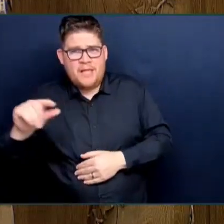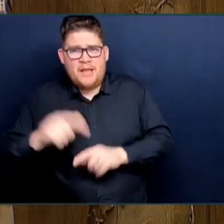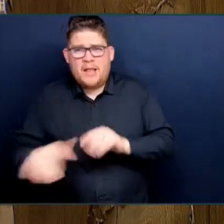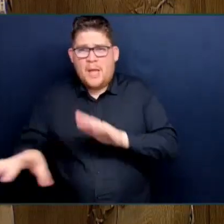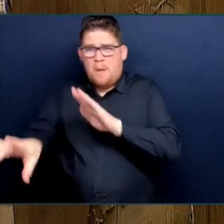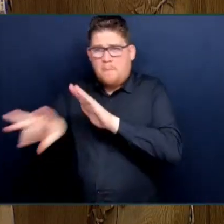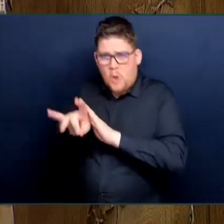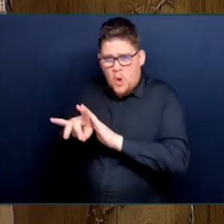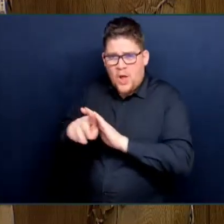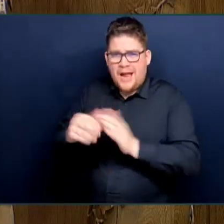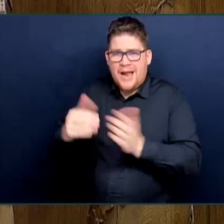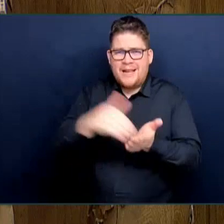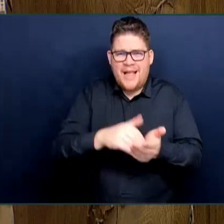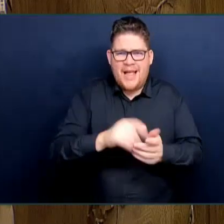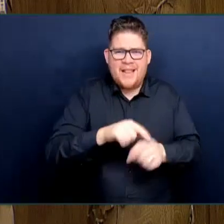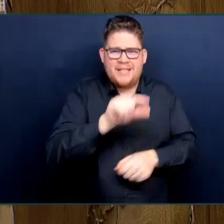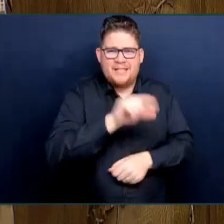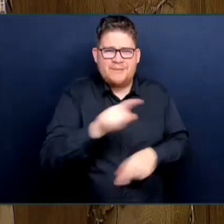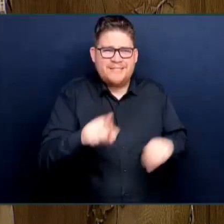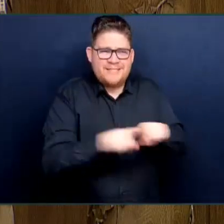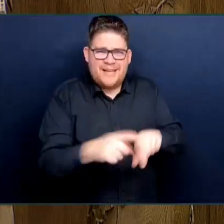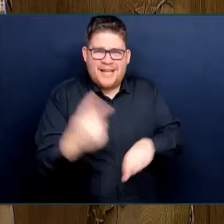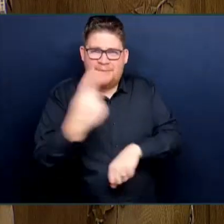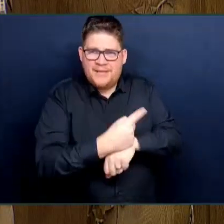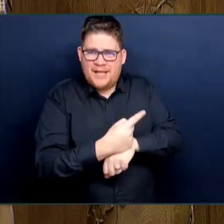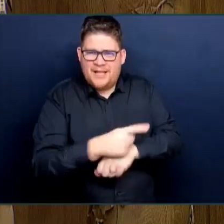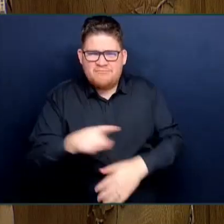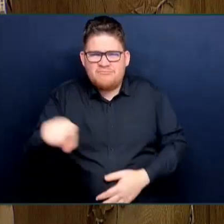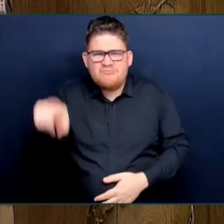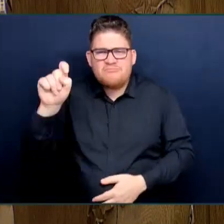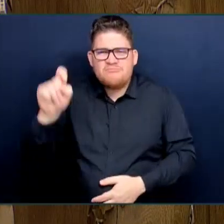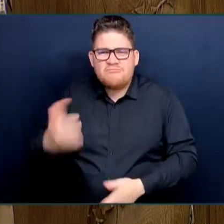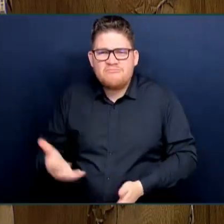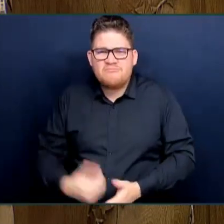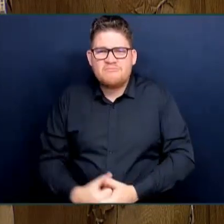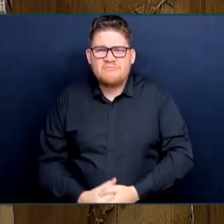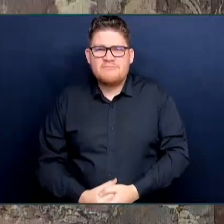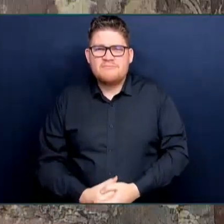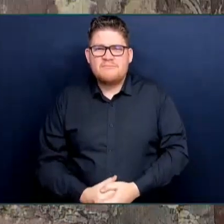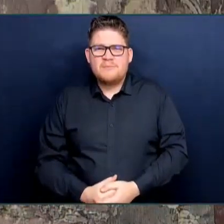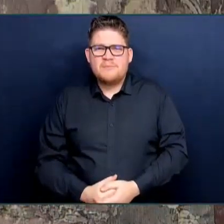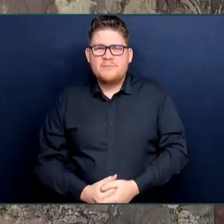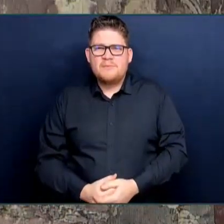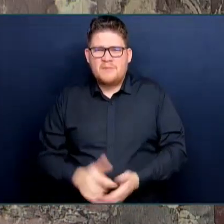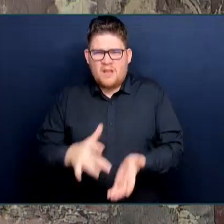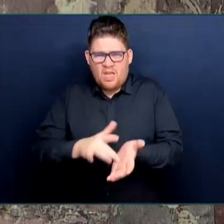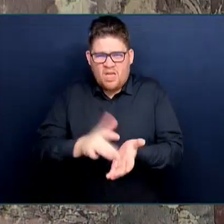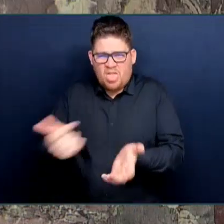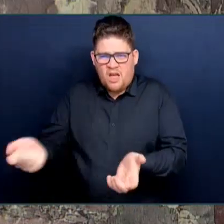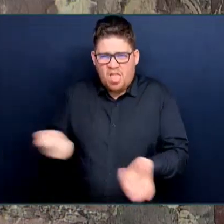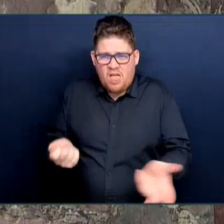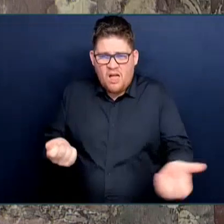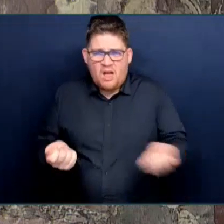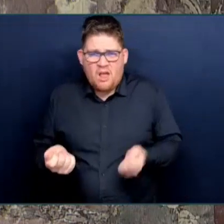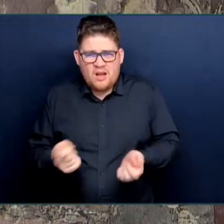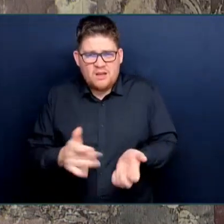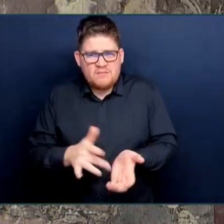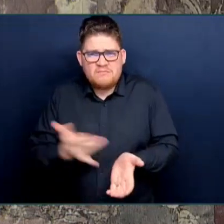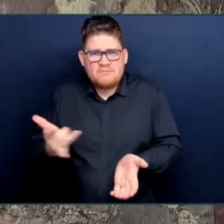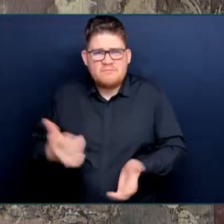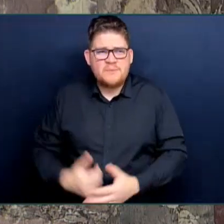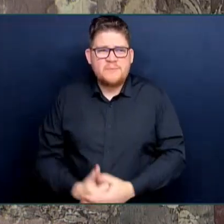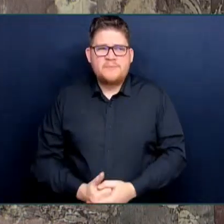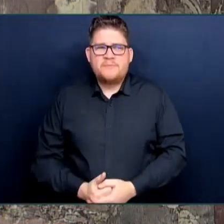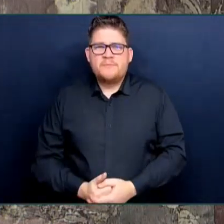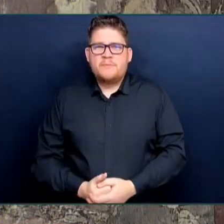Premier. Thank you very much. I say it's